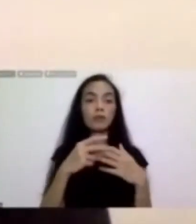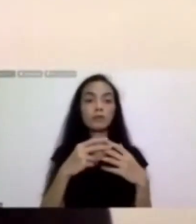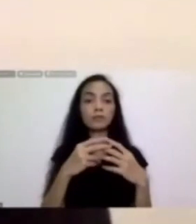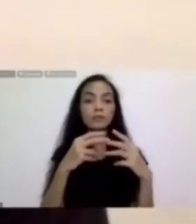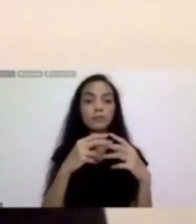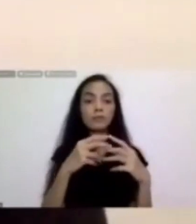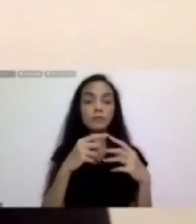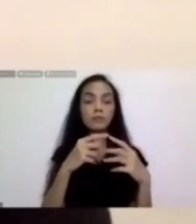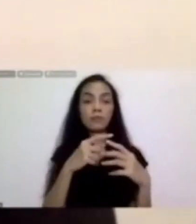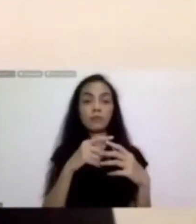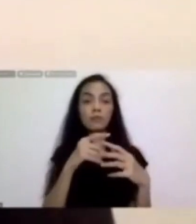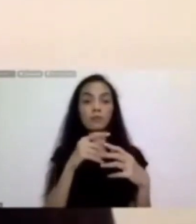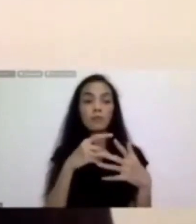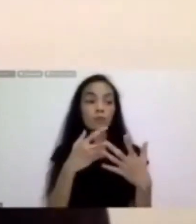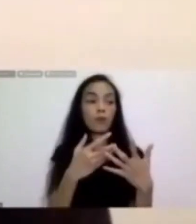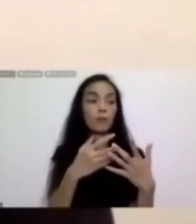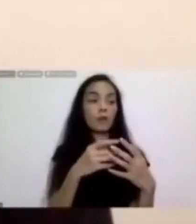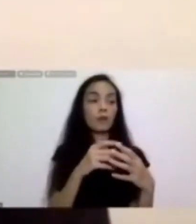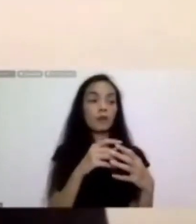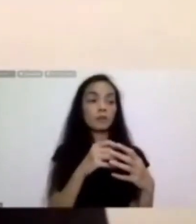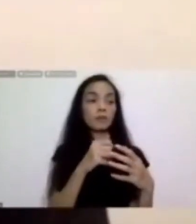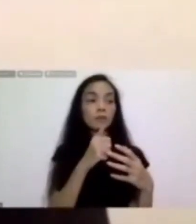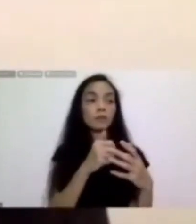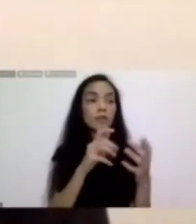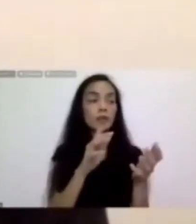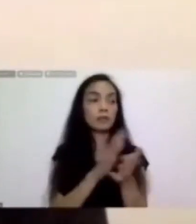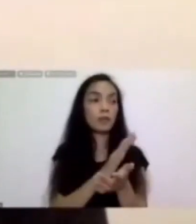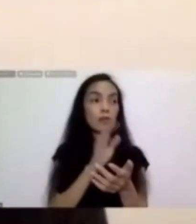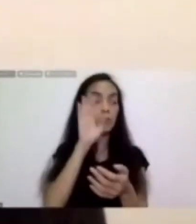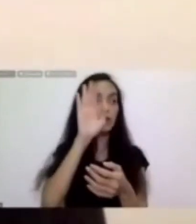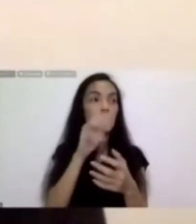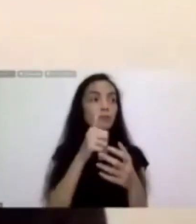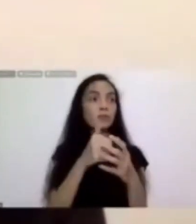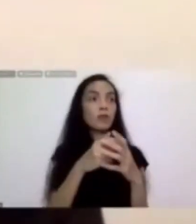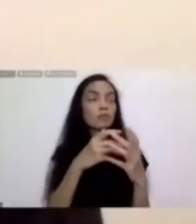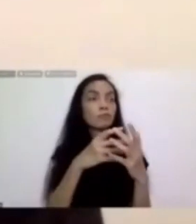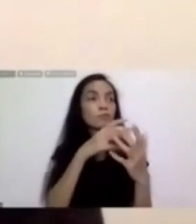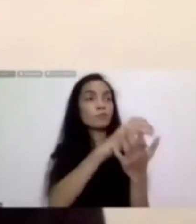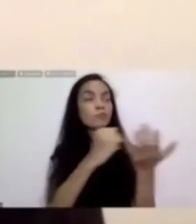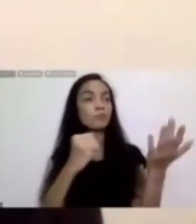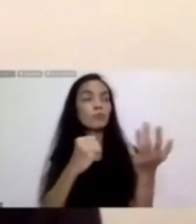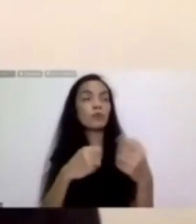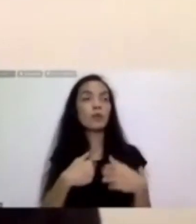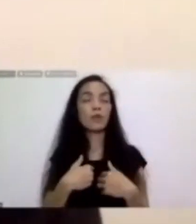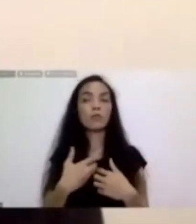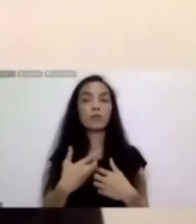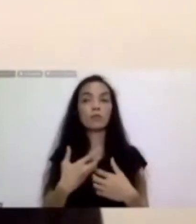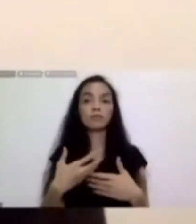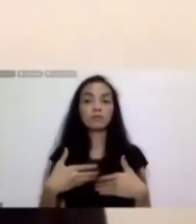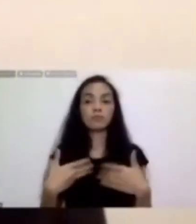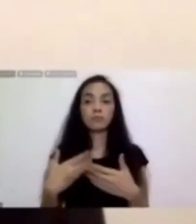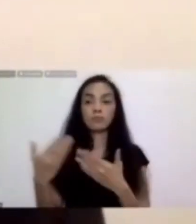MAP works and describe its potential future. And it is an honor for me to introduce our keynote